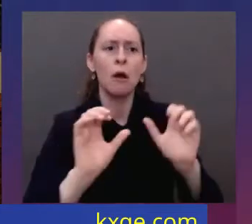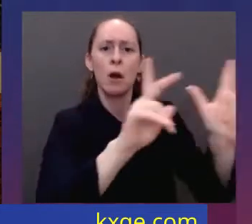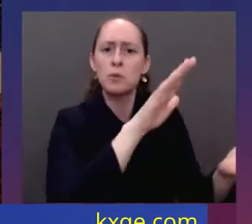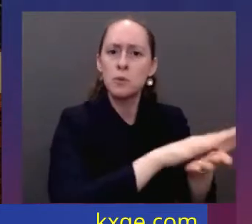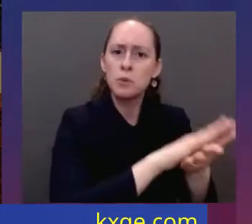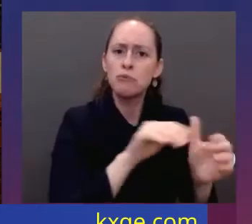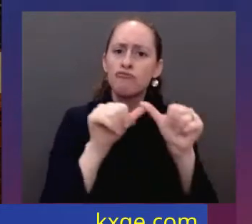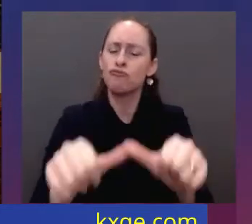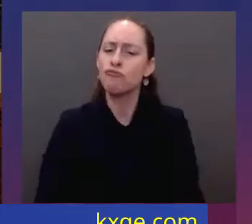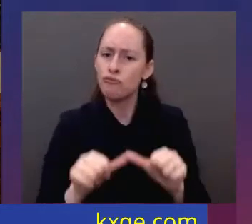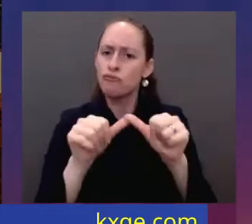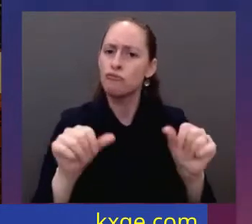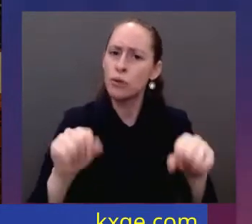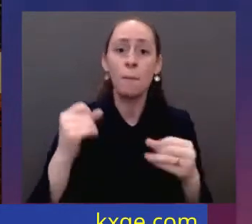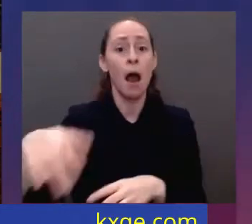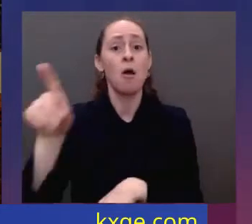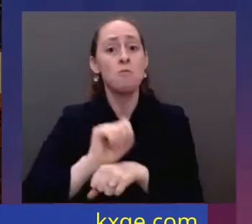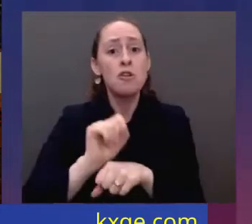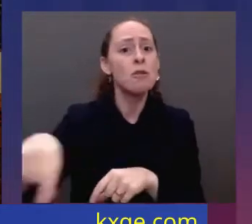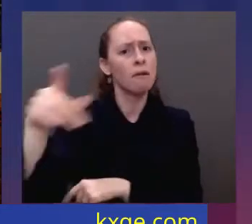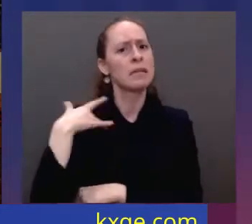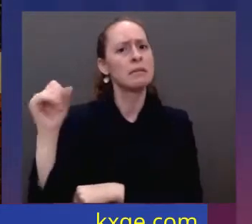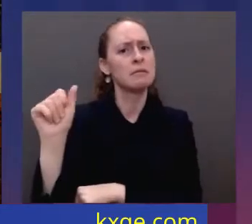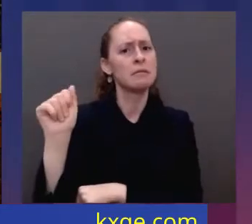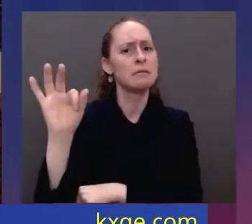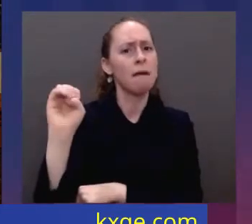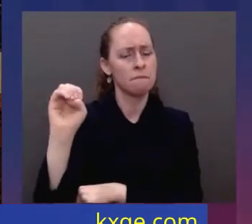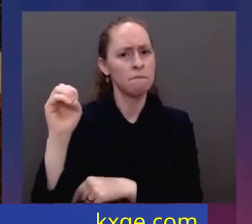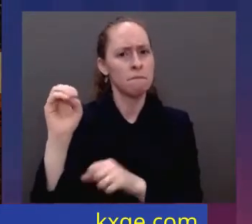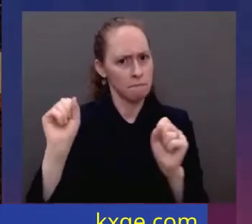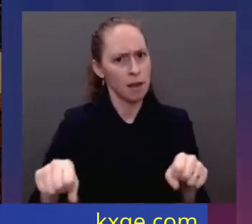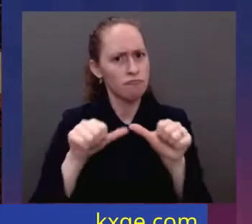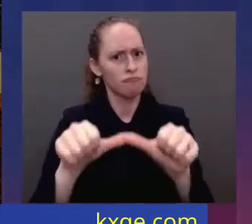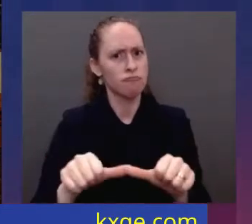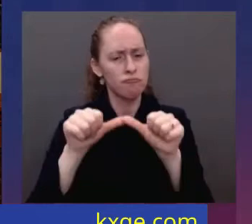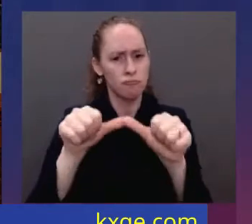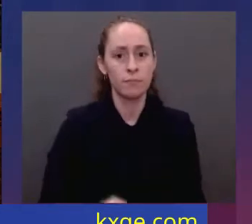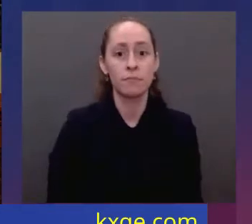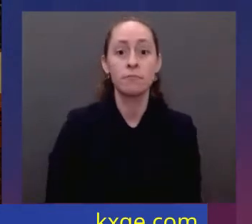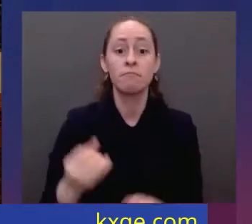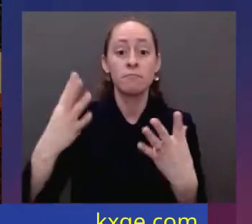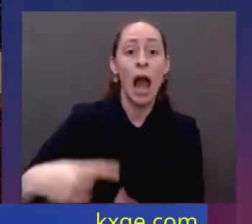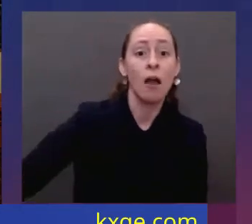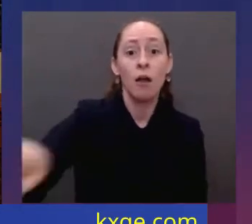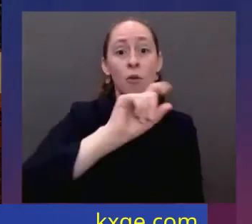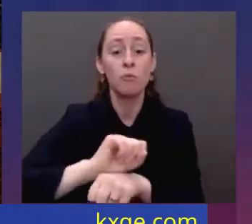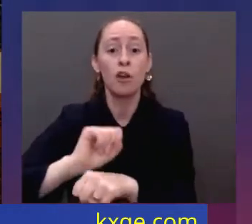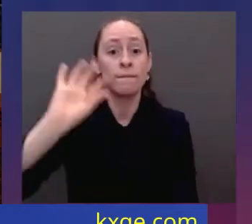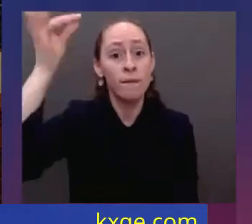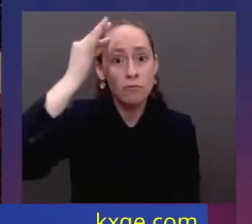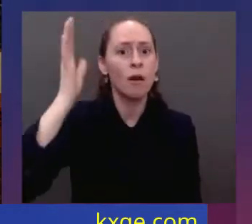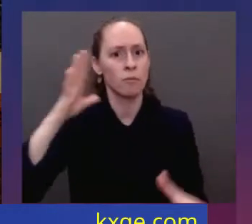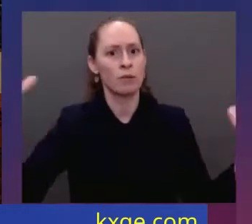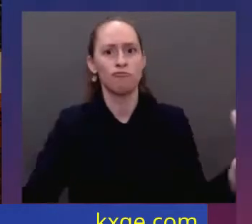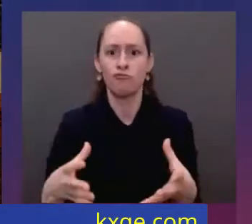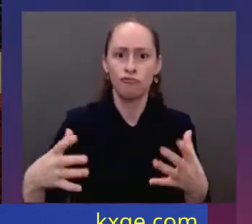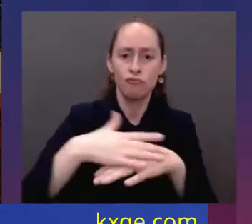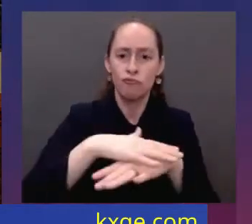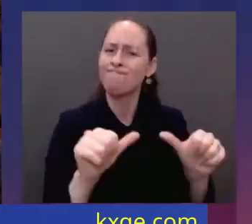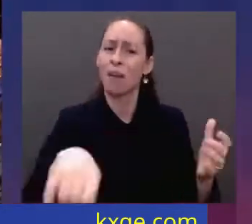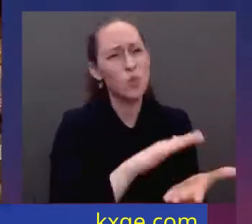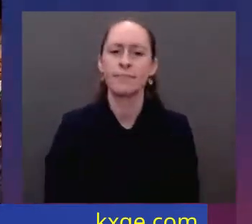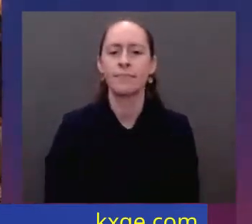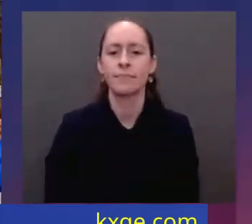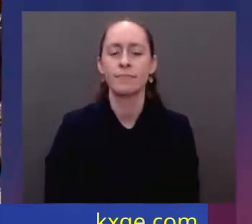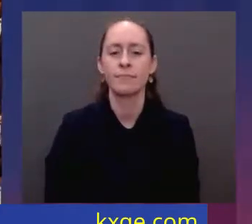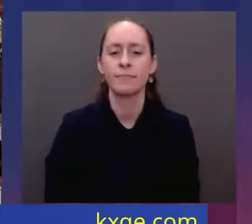their offices. We're doing that here in the federal government. The vast majority of federal workers will once again work in person. Our schools are open. Let's keep it that way. Our kids need to be in school.